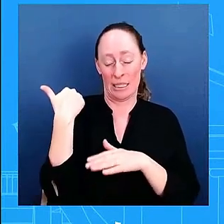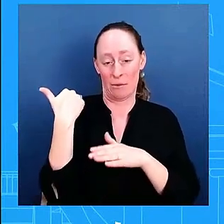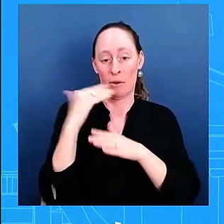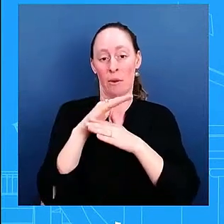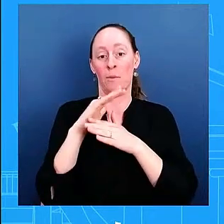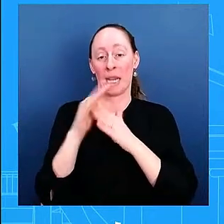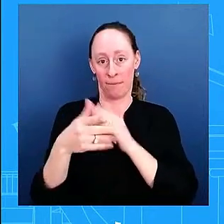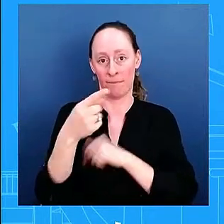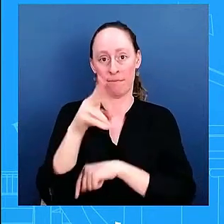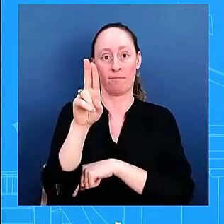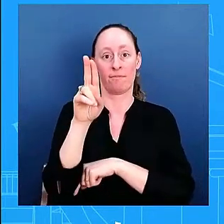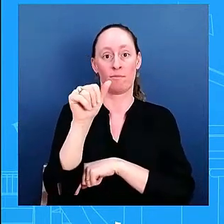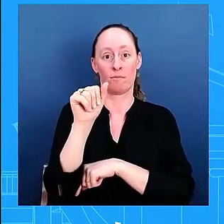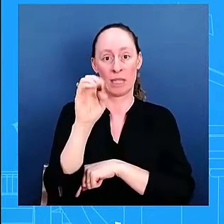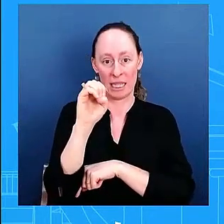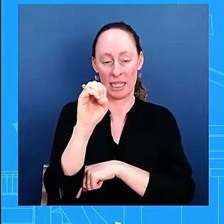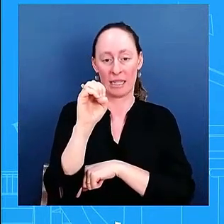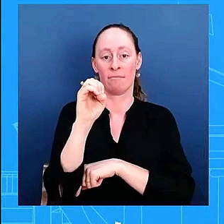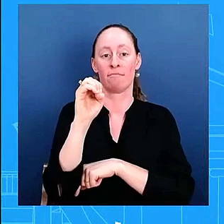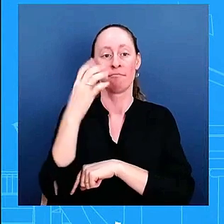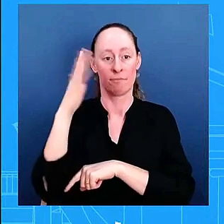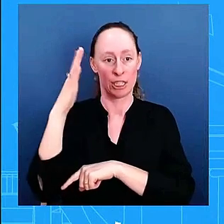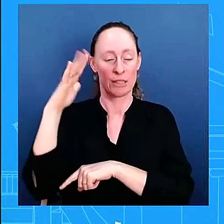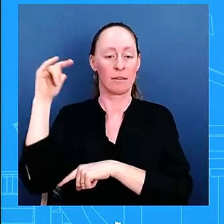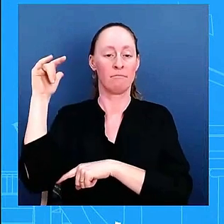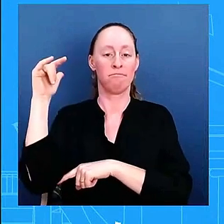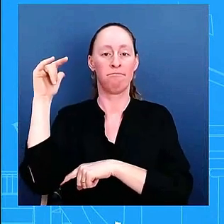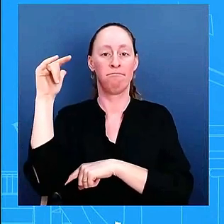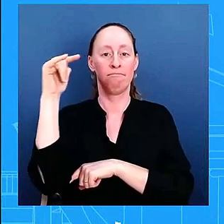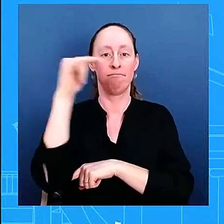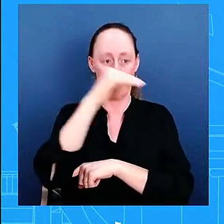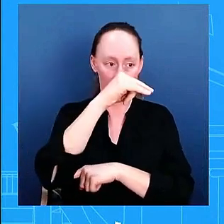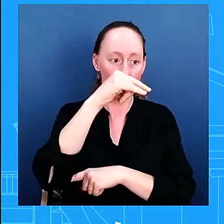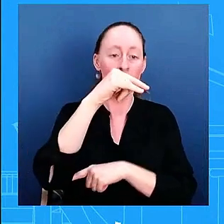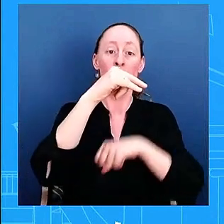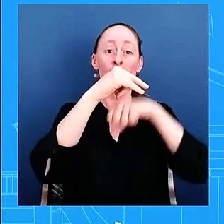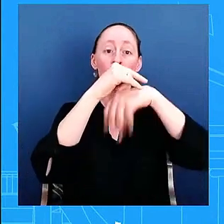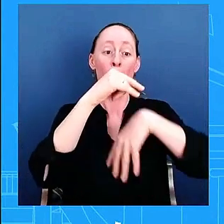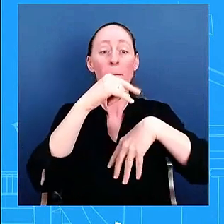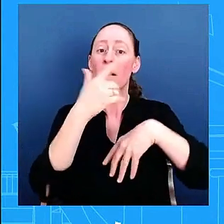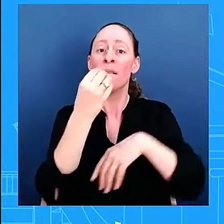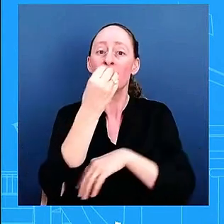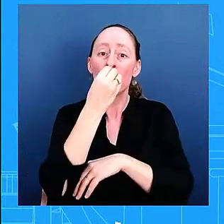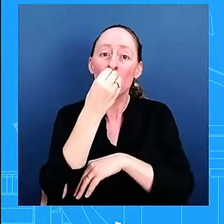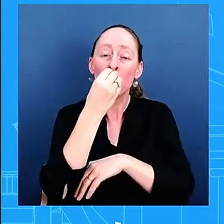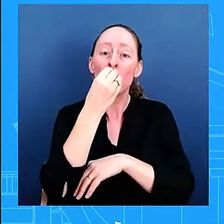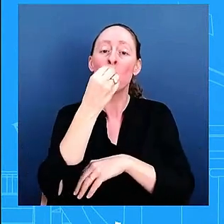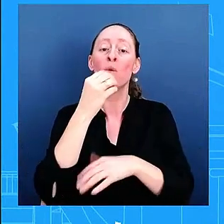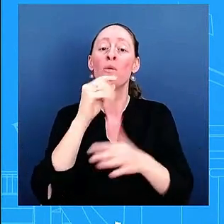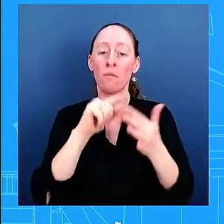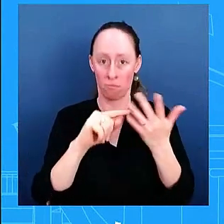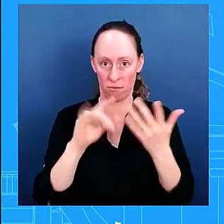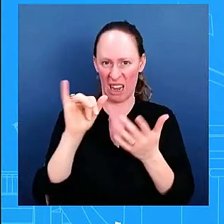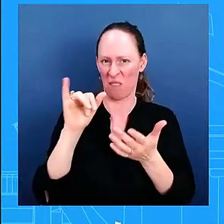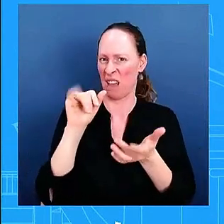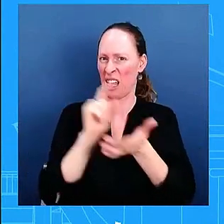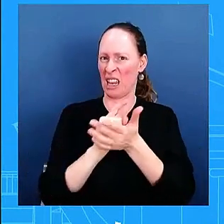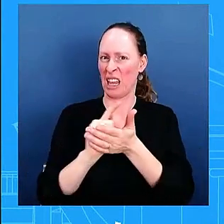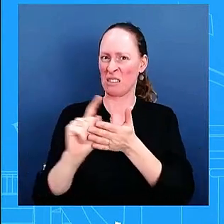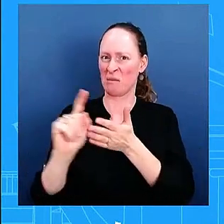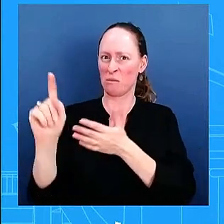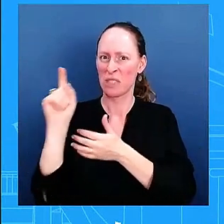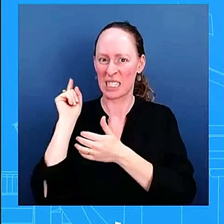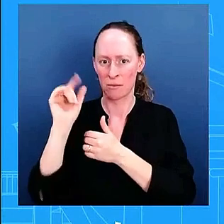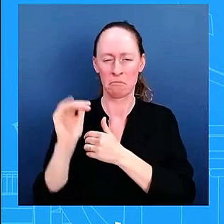gaza we also noted the resumption of deliveries last week into northern gaza as well including